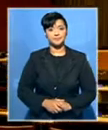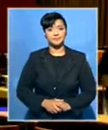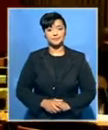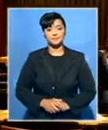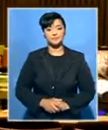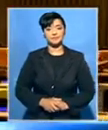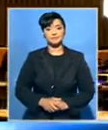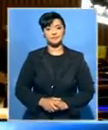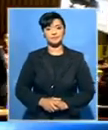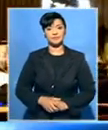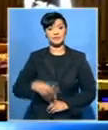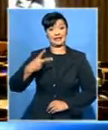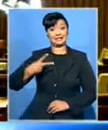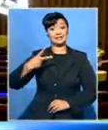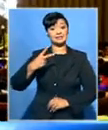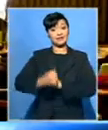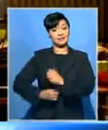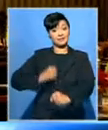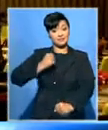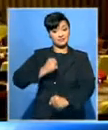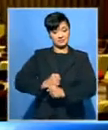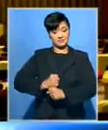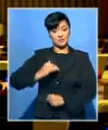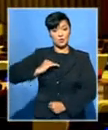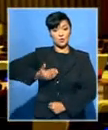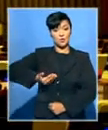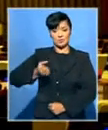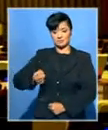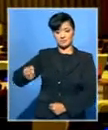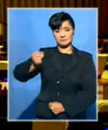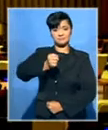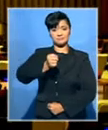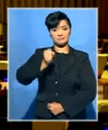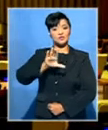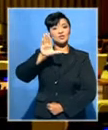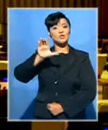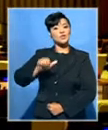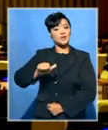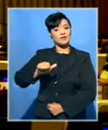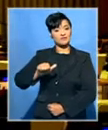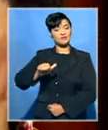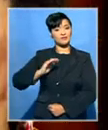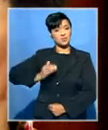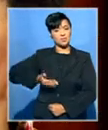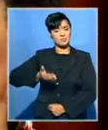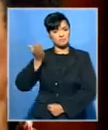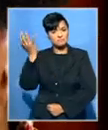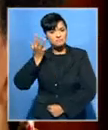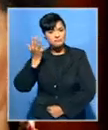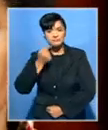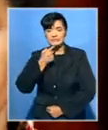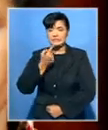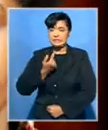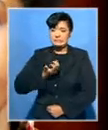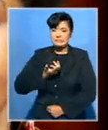Well into her second year heading UN Women, Labongruka says she's struck by how poor leadership continues